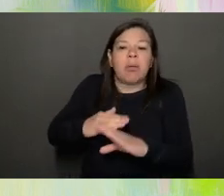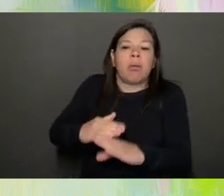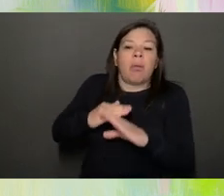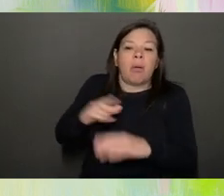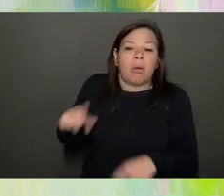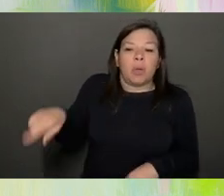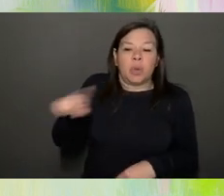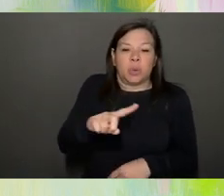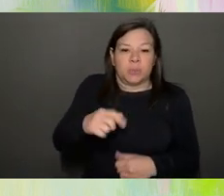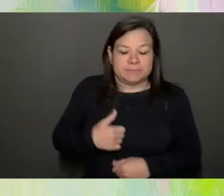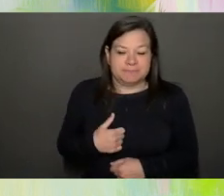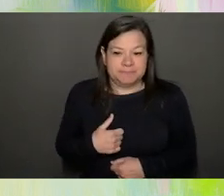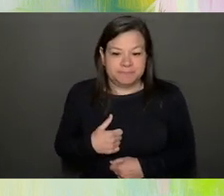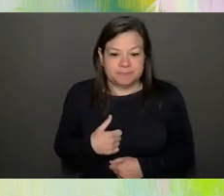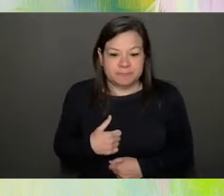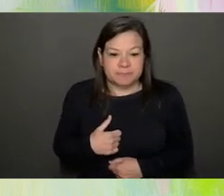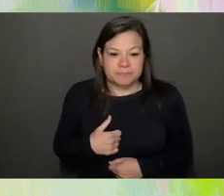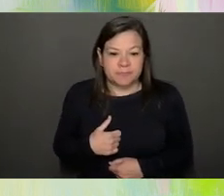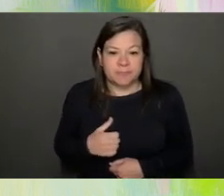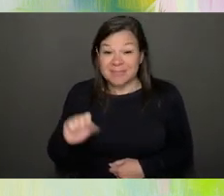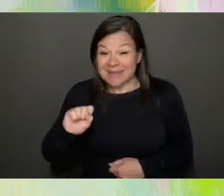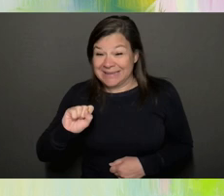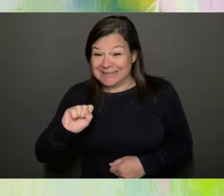And Stacey, I can't see the chat.